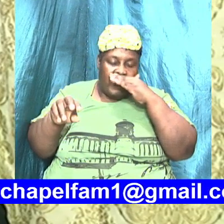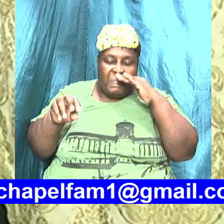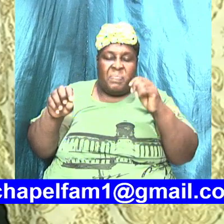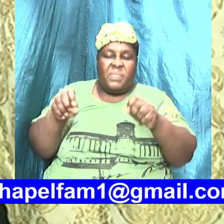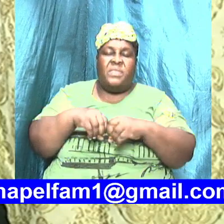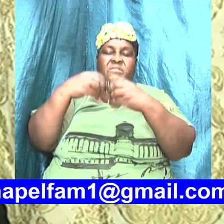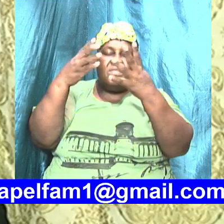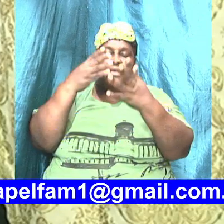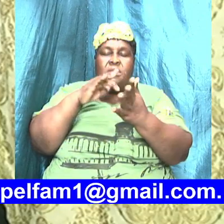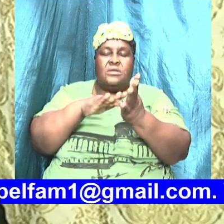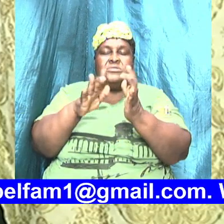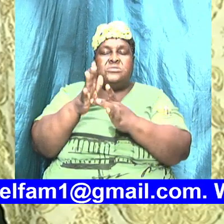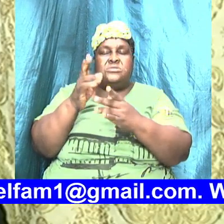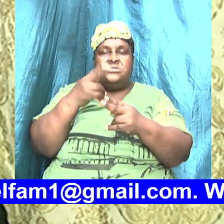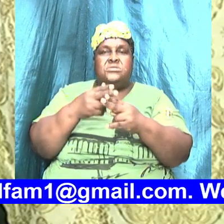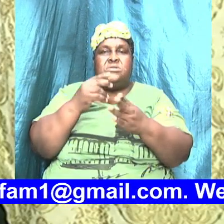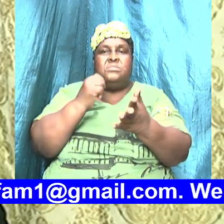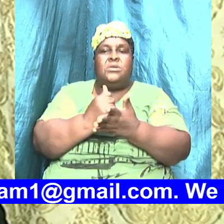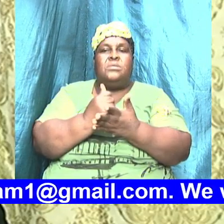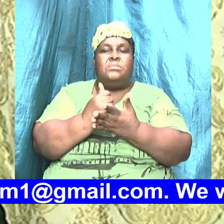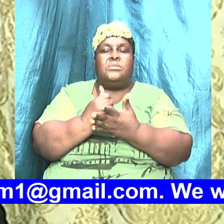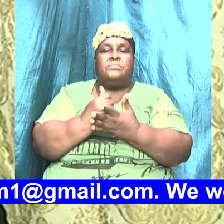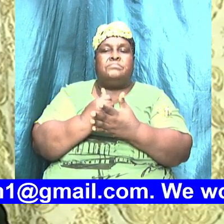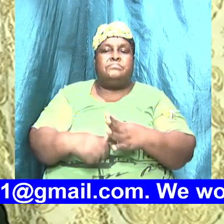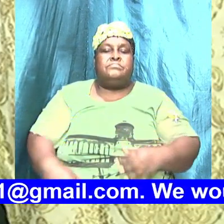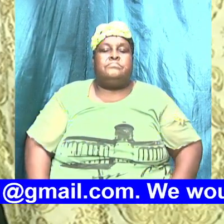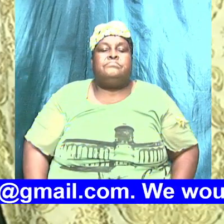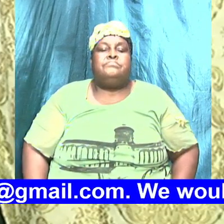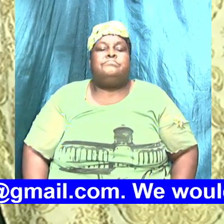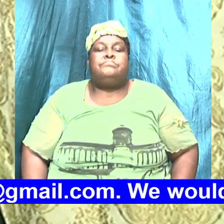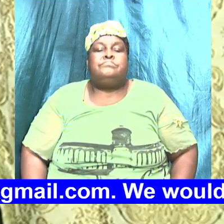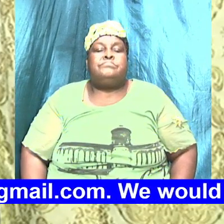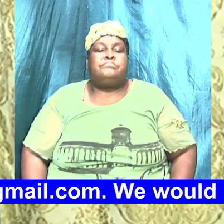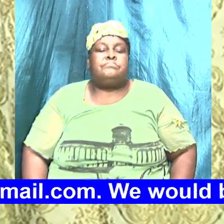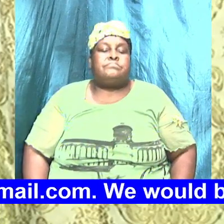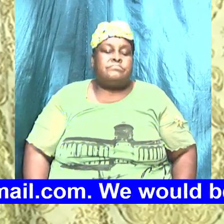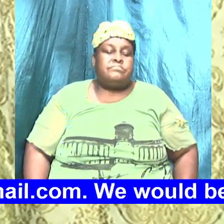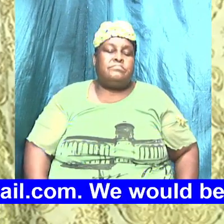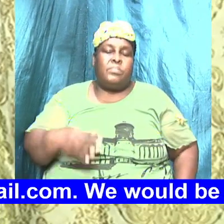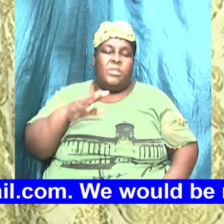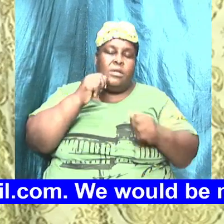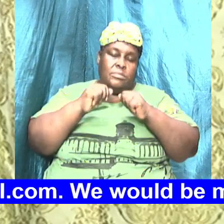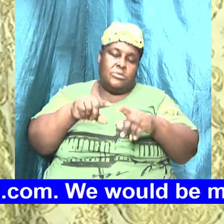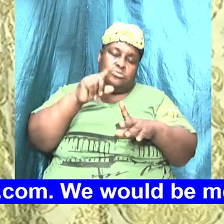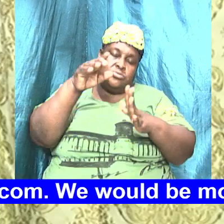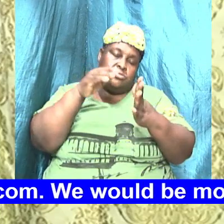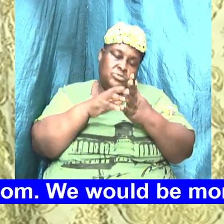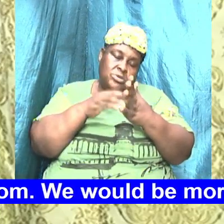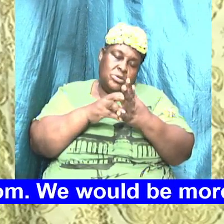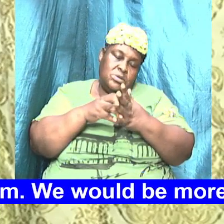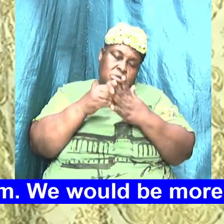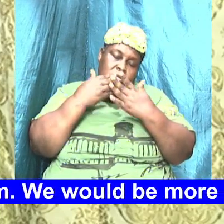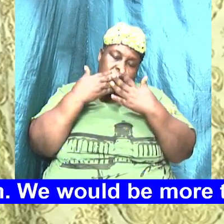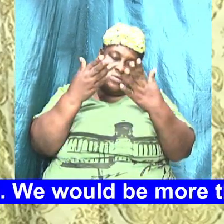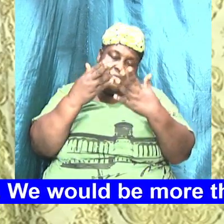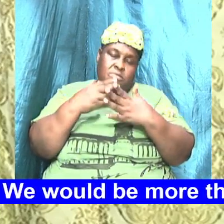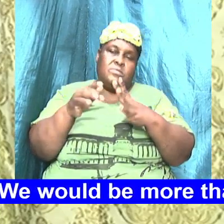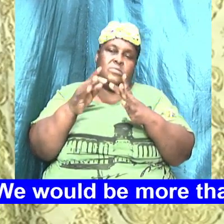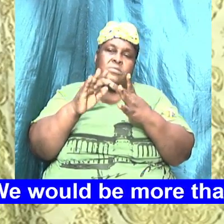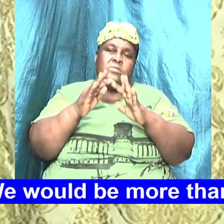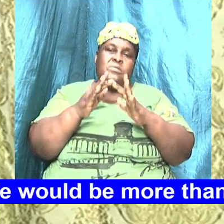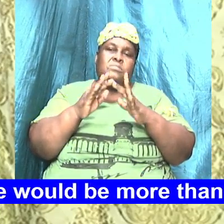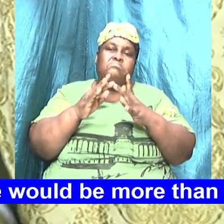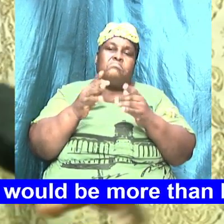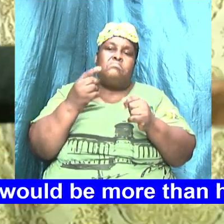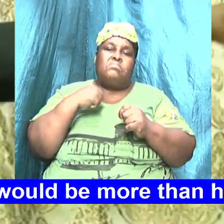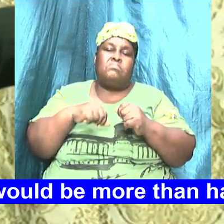In Jesus Name Amen God Bless You Again Thank You For Tuning In God